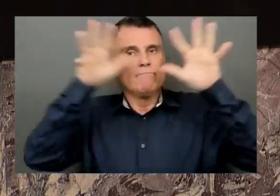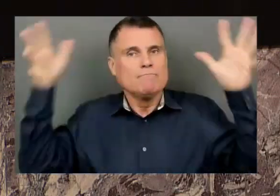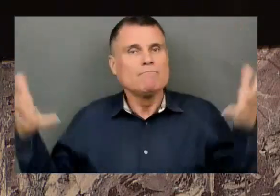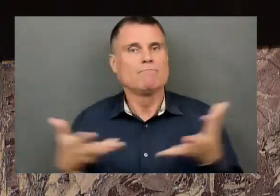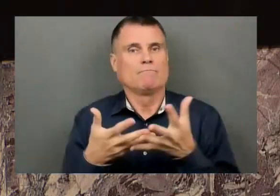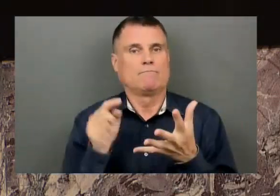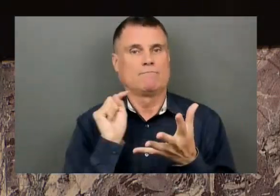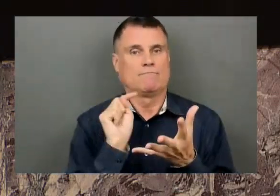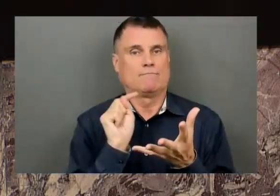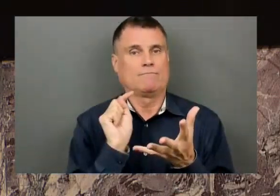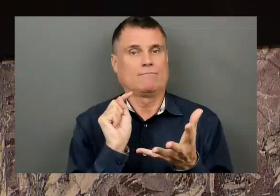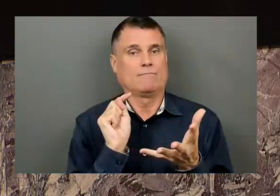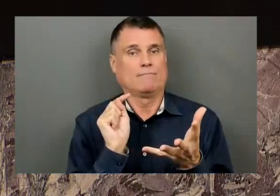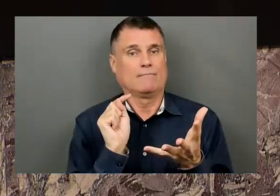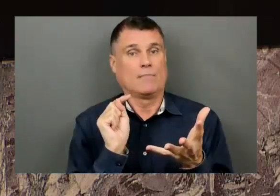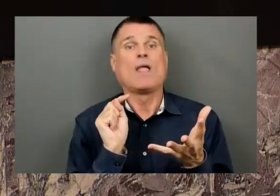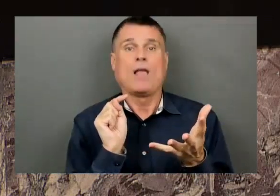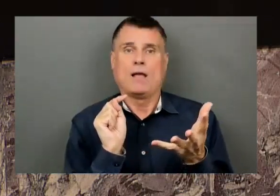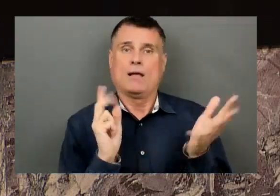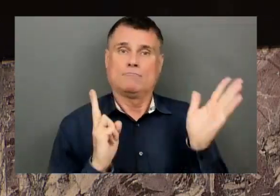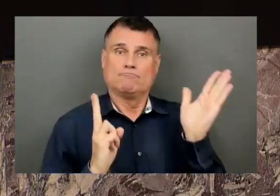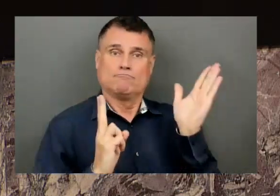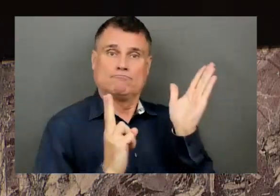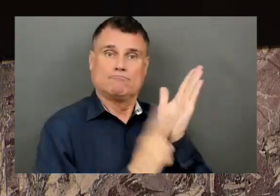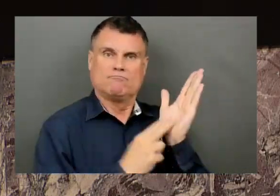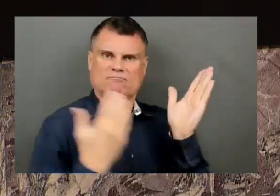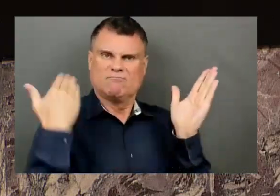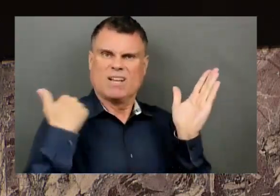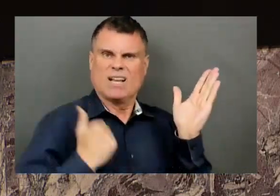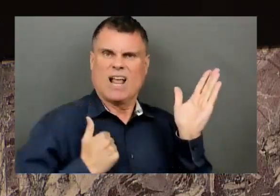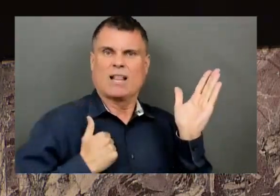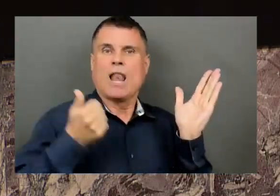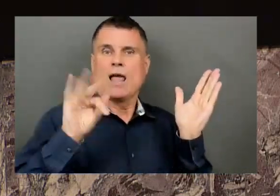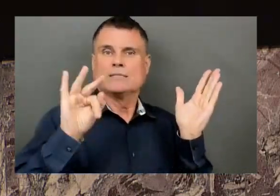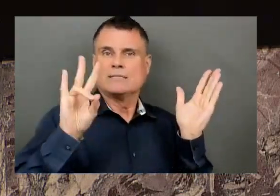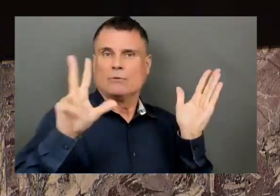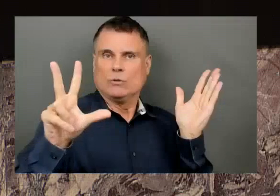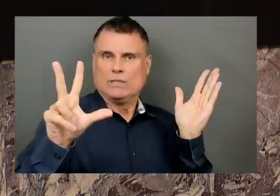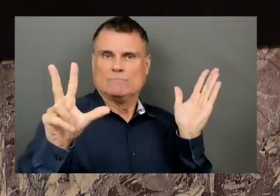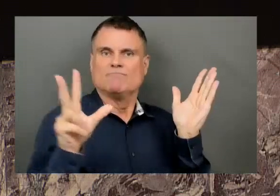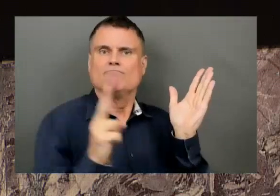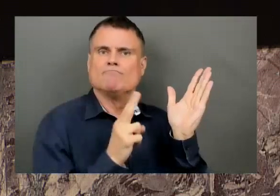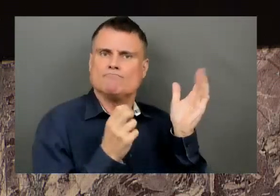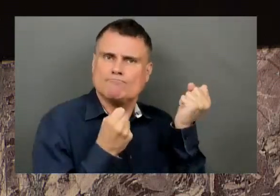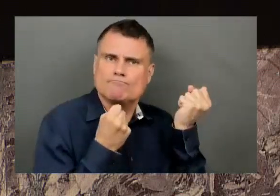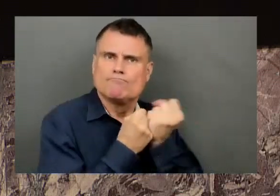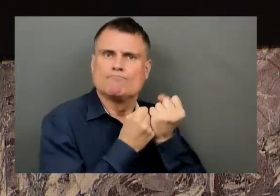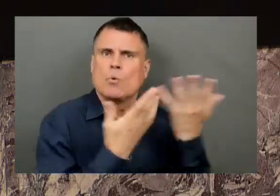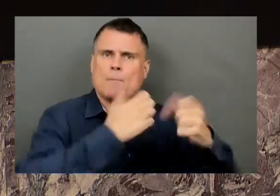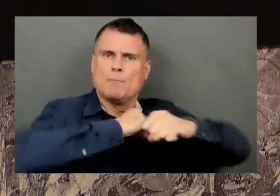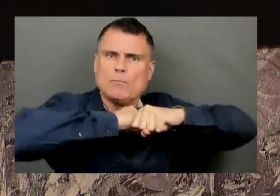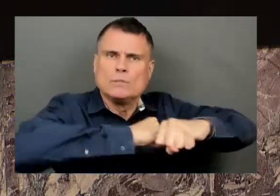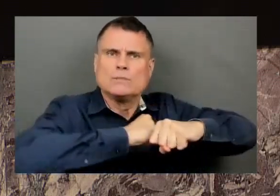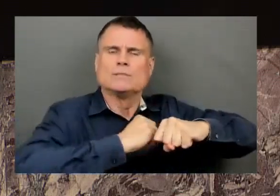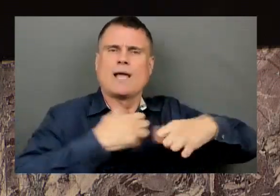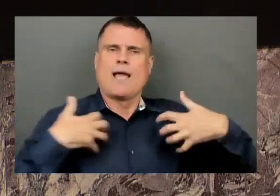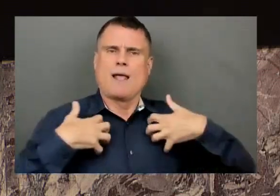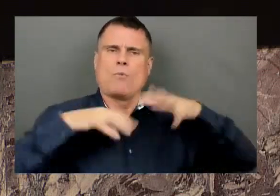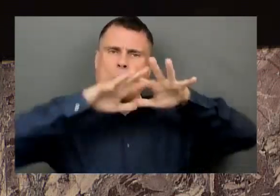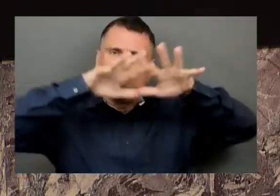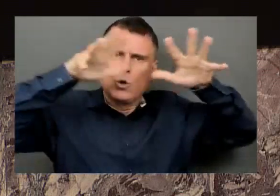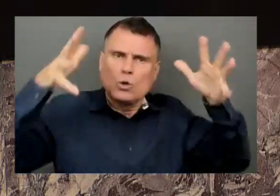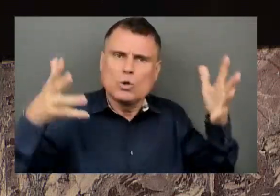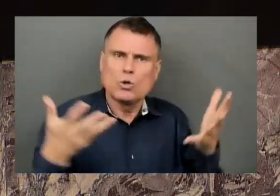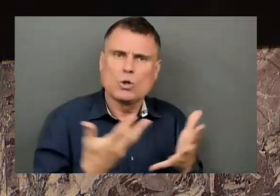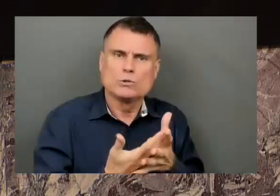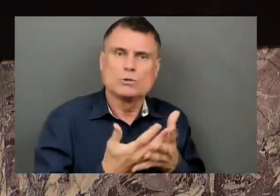UN World Wildlife Day has now become a global annual event dedicated to wildlife. It is a crucial moment to reflect on the importance of preserving